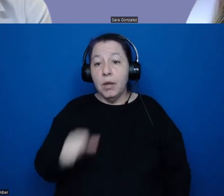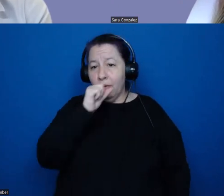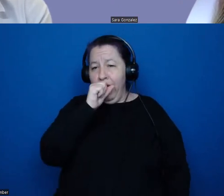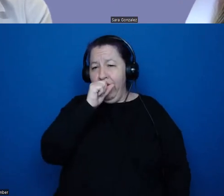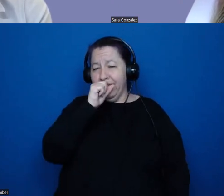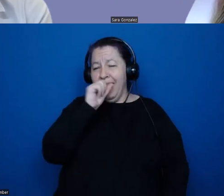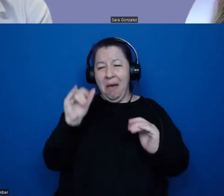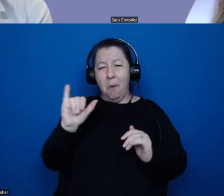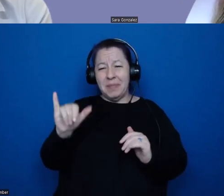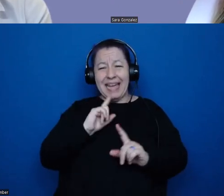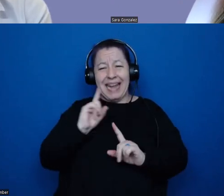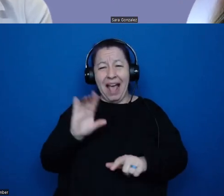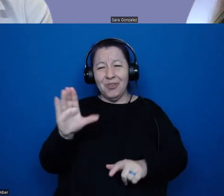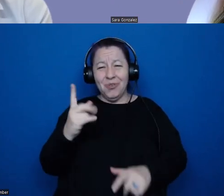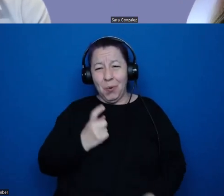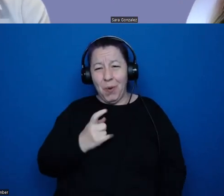your question, Ian.